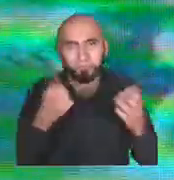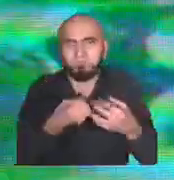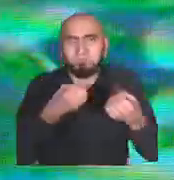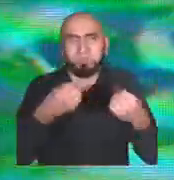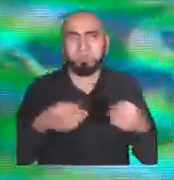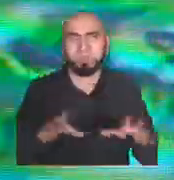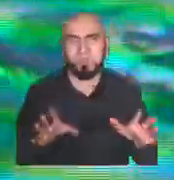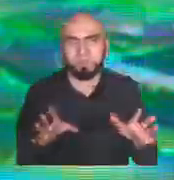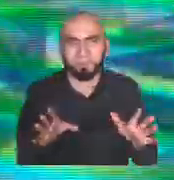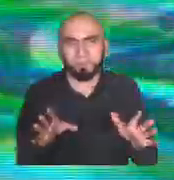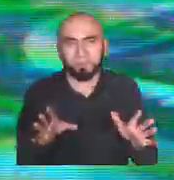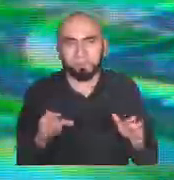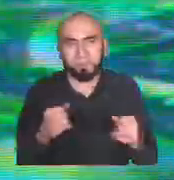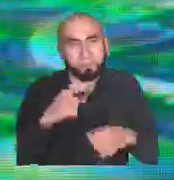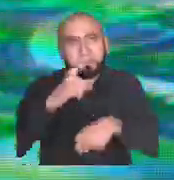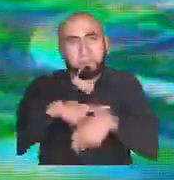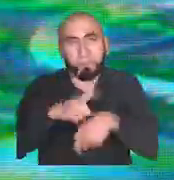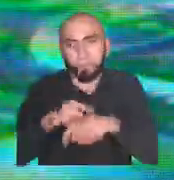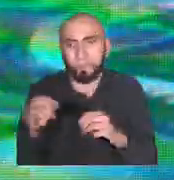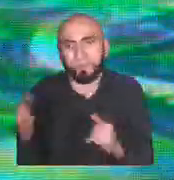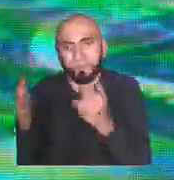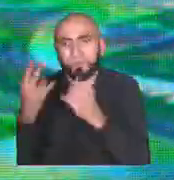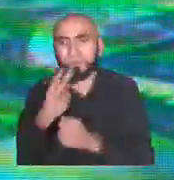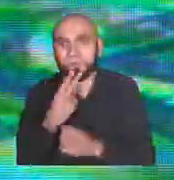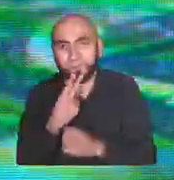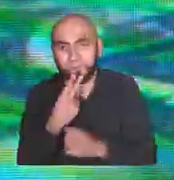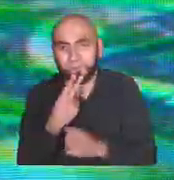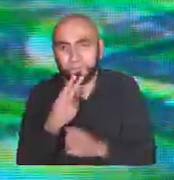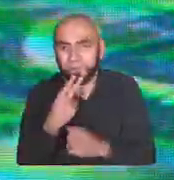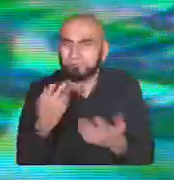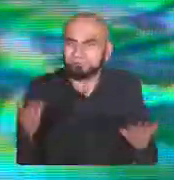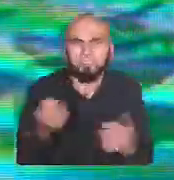long to live. What are you actually doing with your life?